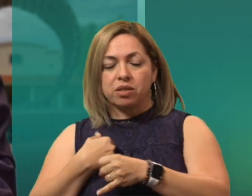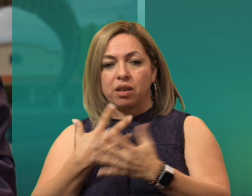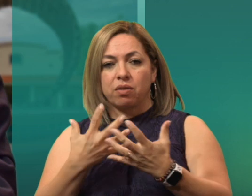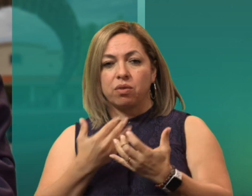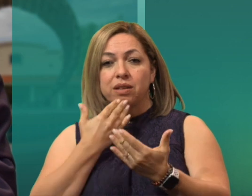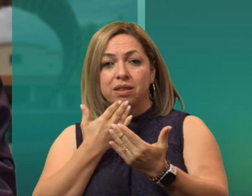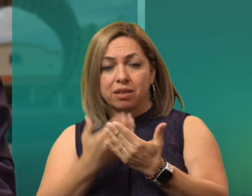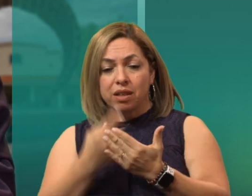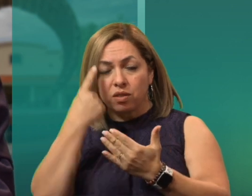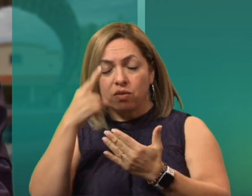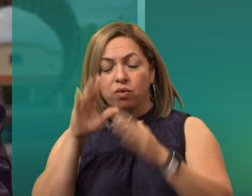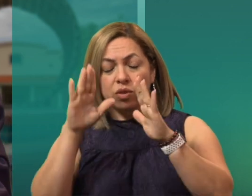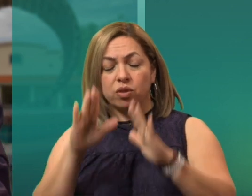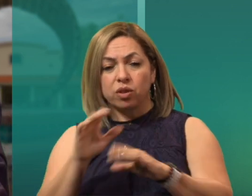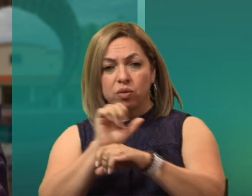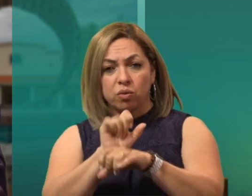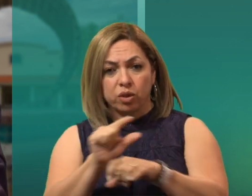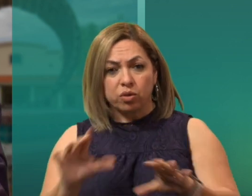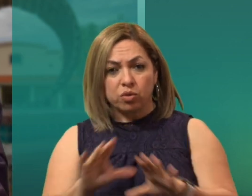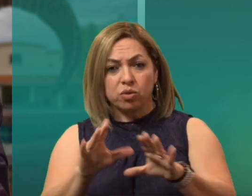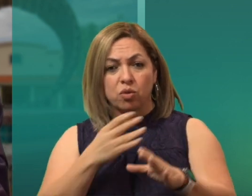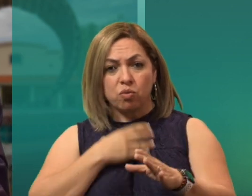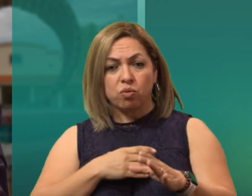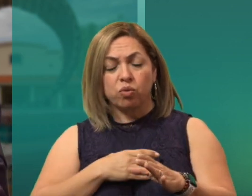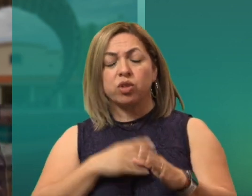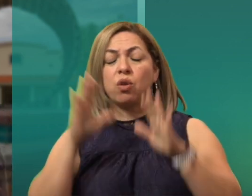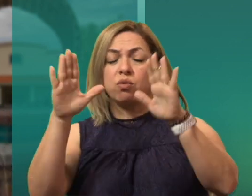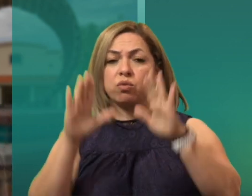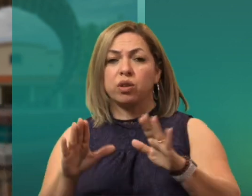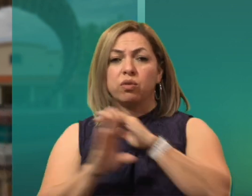semester, and thank you so much for the great work.